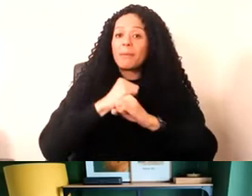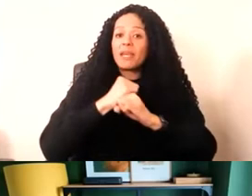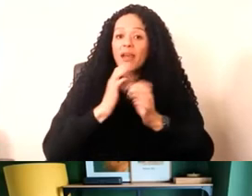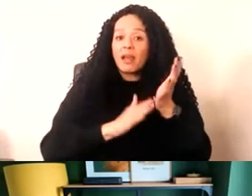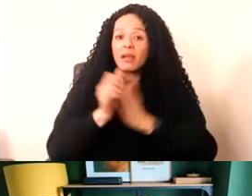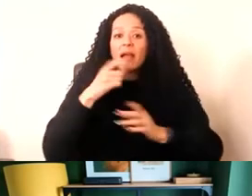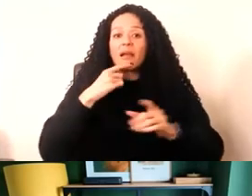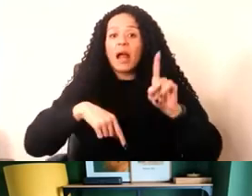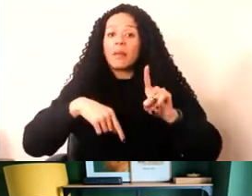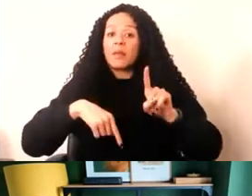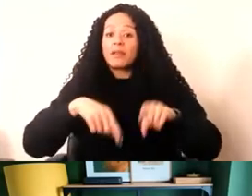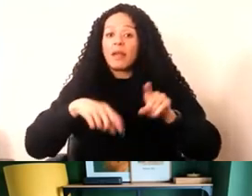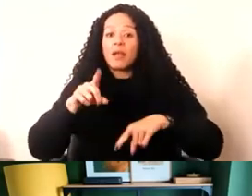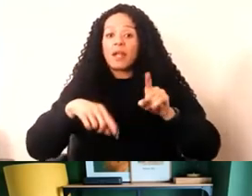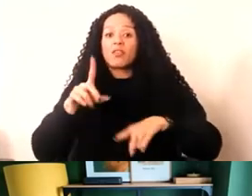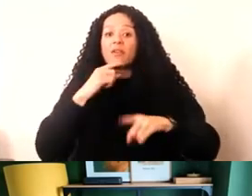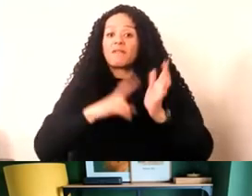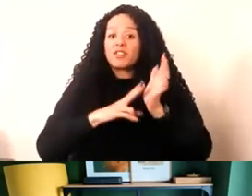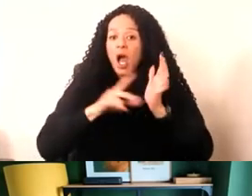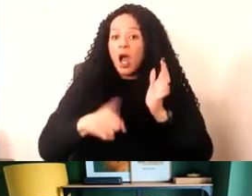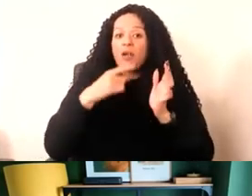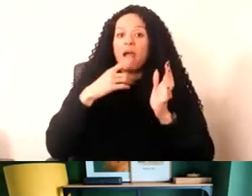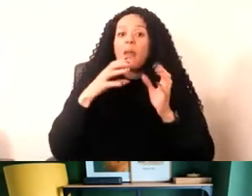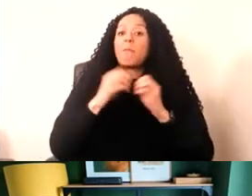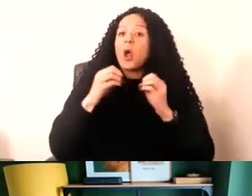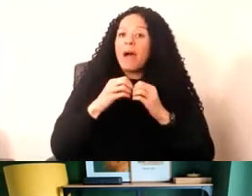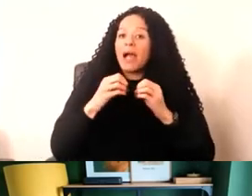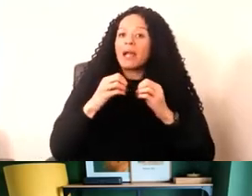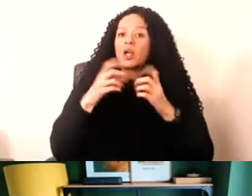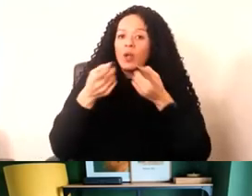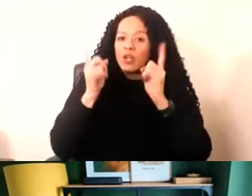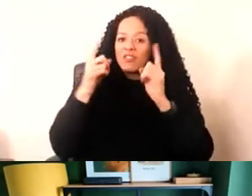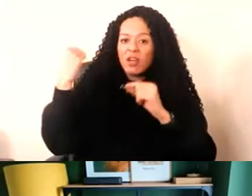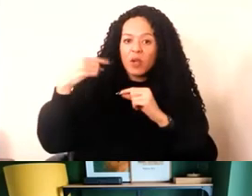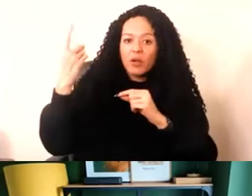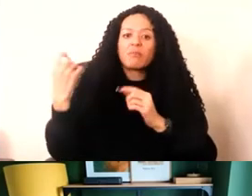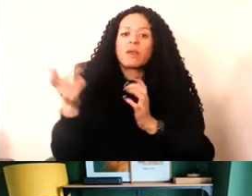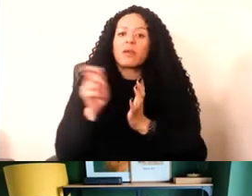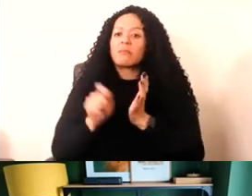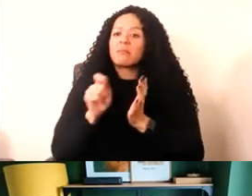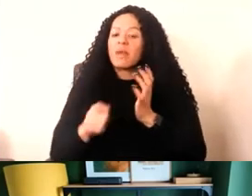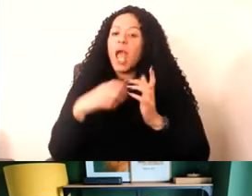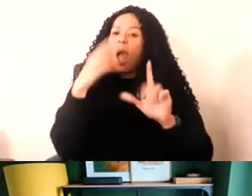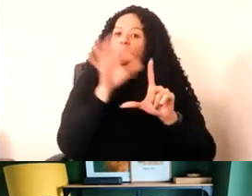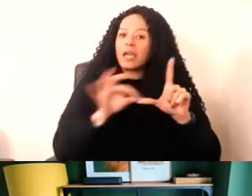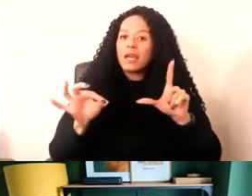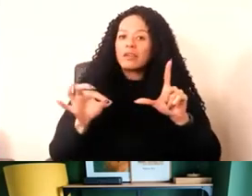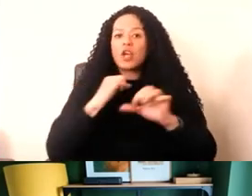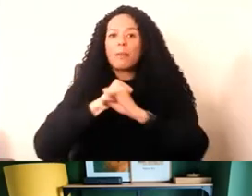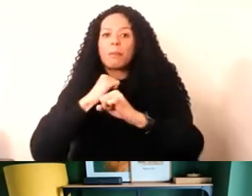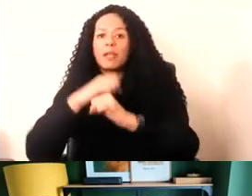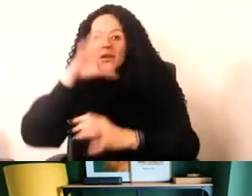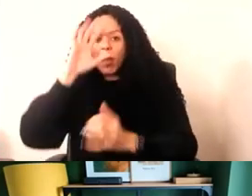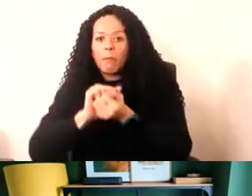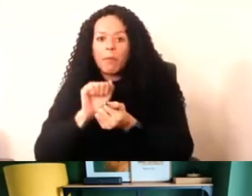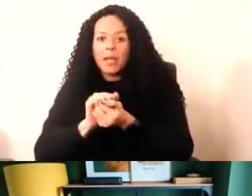Vasari Research Centre for Art and Technology at Birkbeck at the University of London. He's the author of Architecture, Media and Memory Facing Complexity in